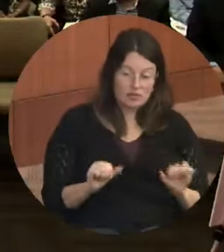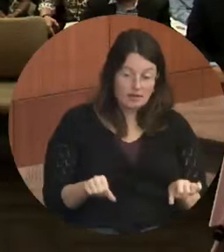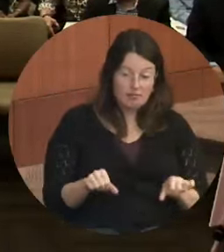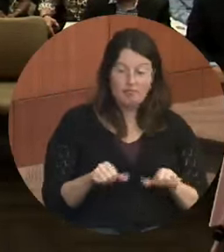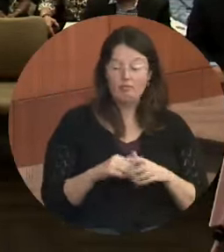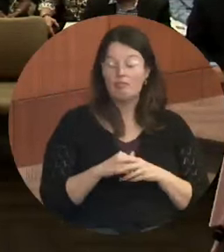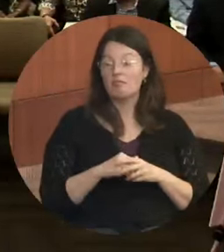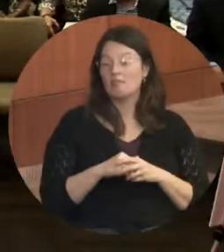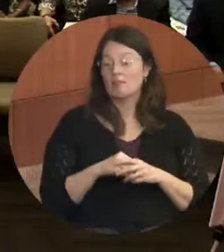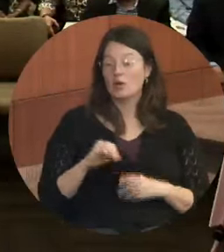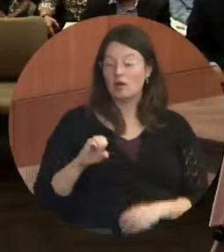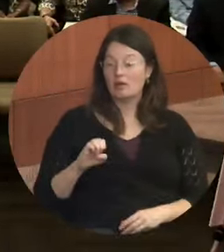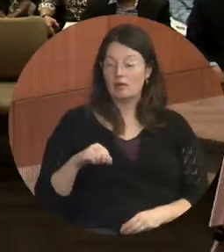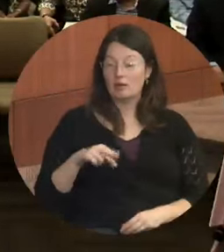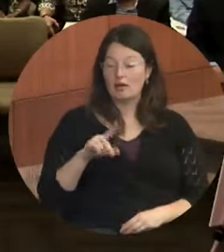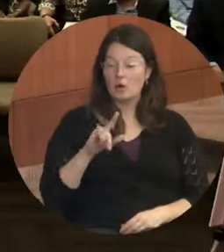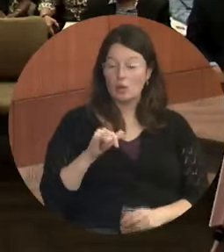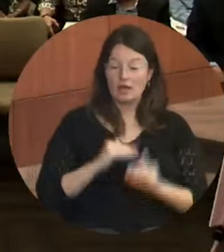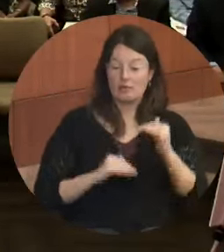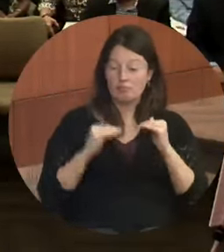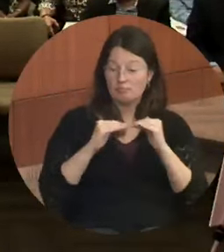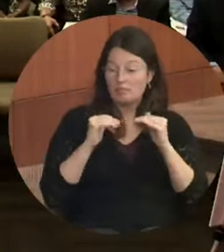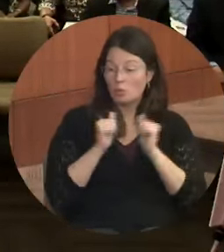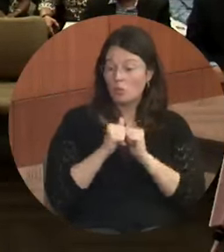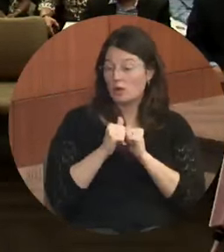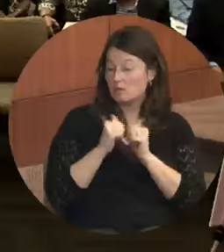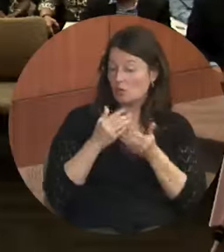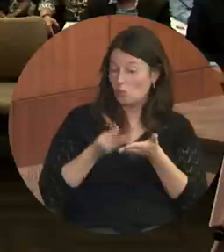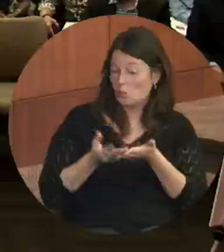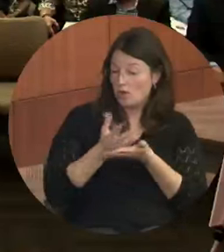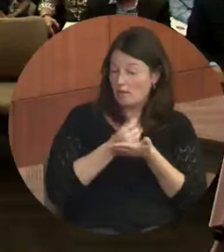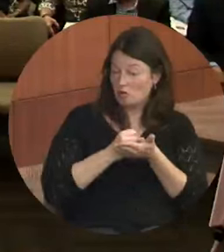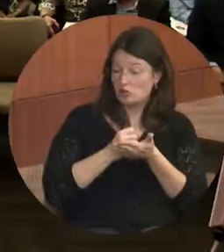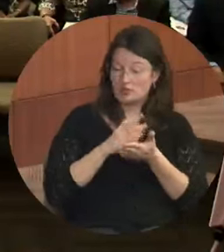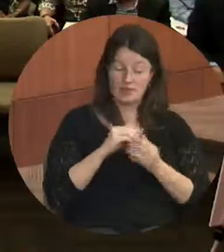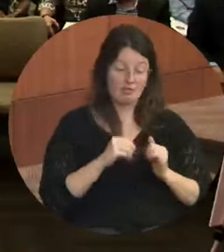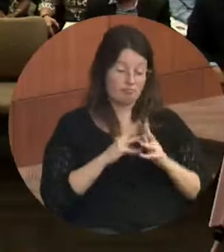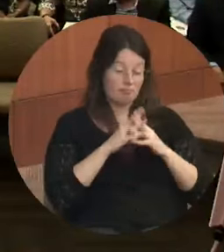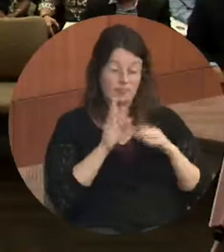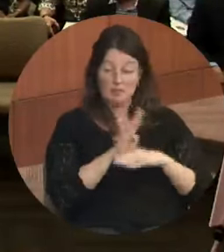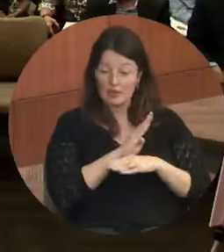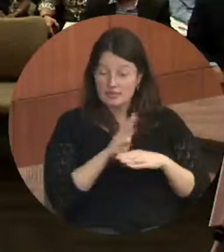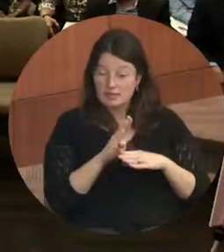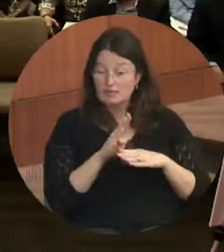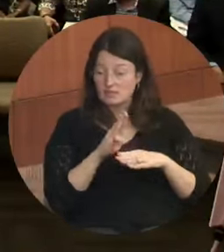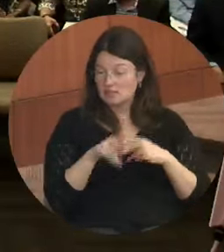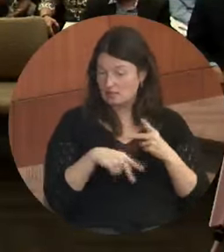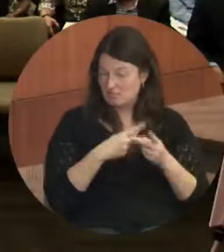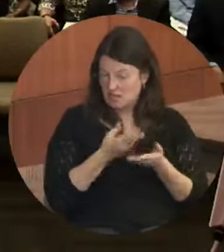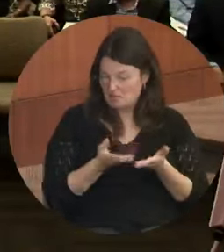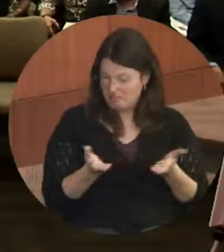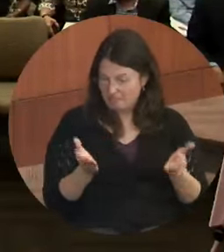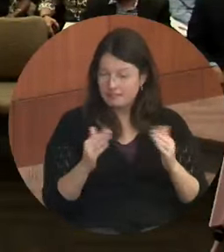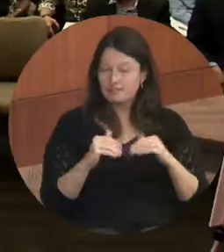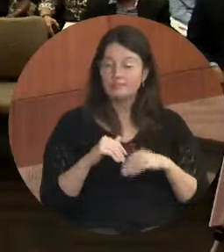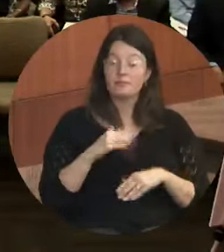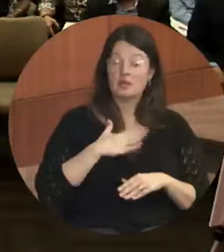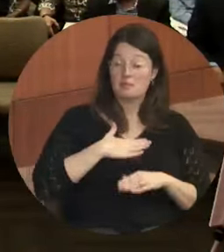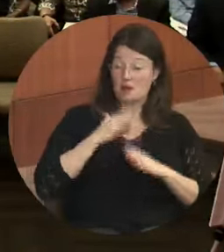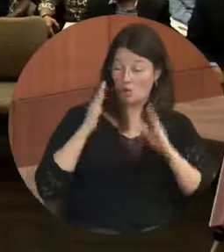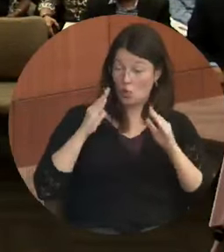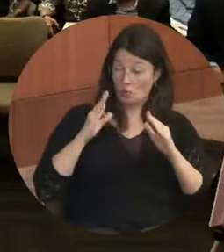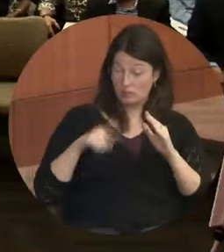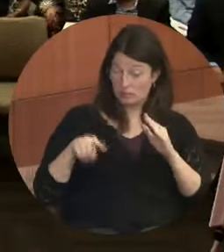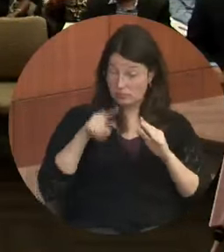equity and wages and forming businesses, those type of things. I hope we all keep in